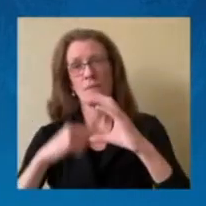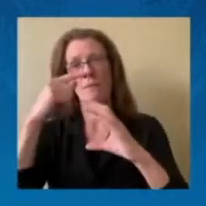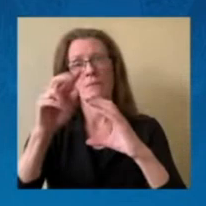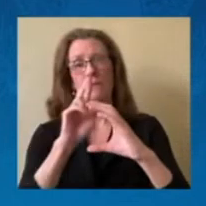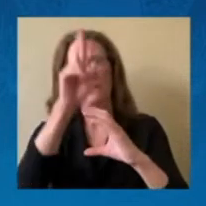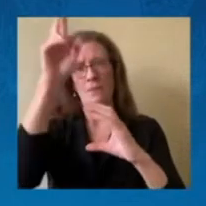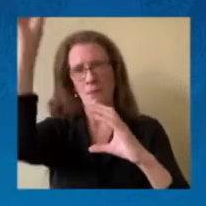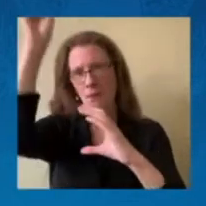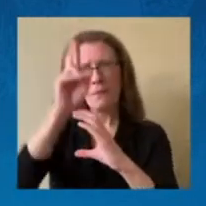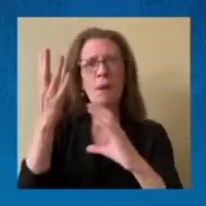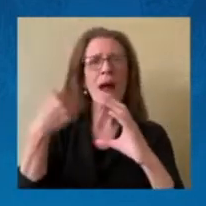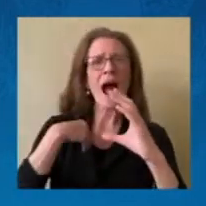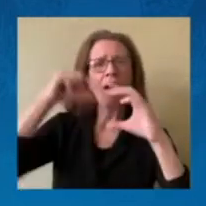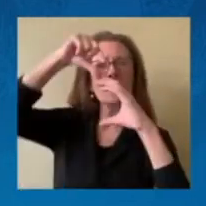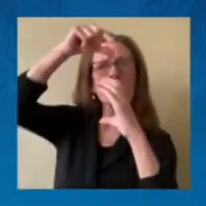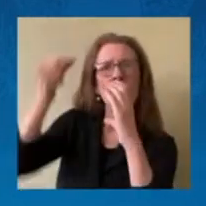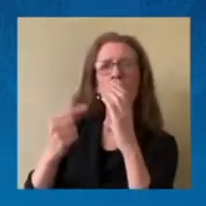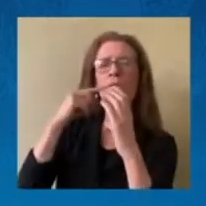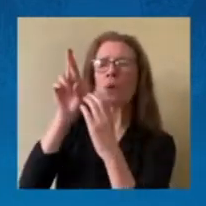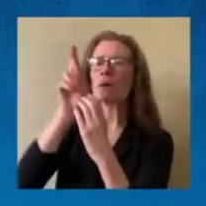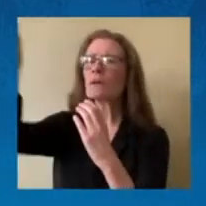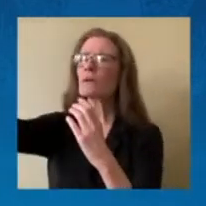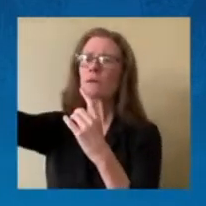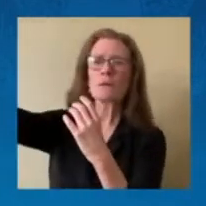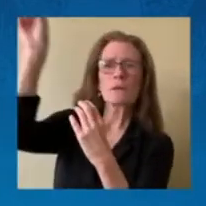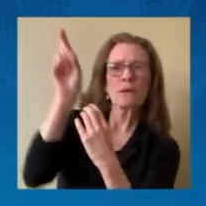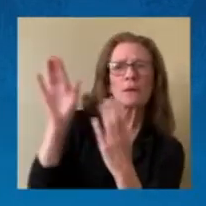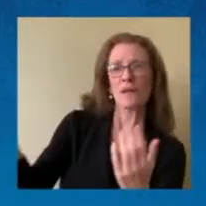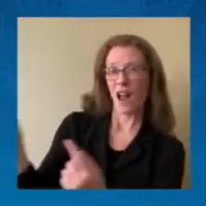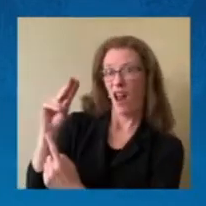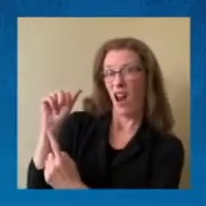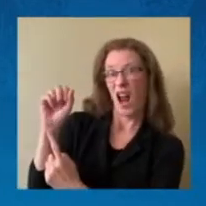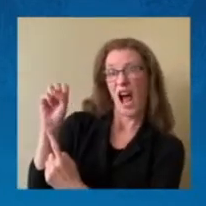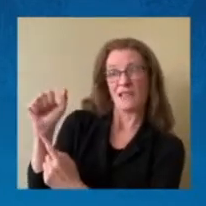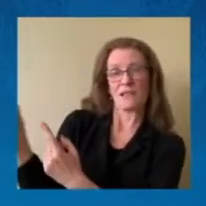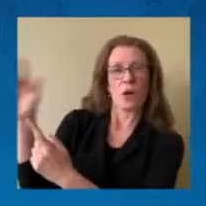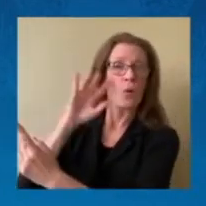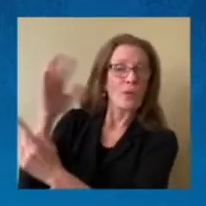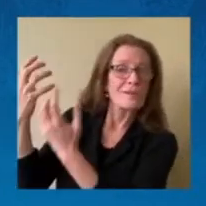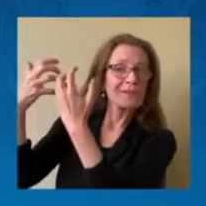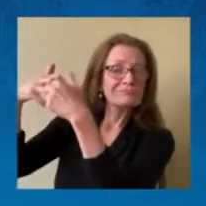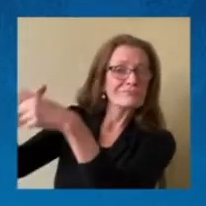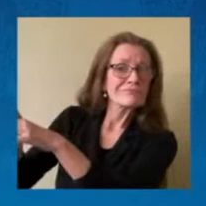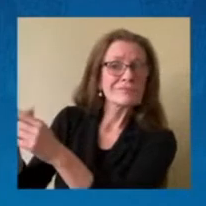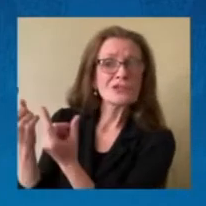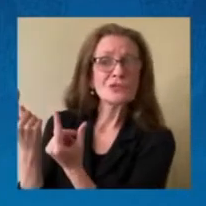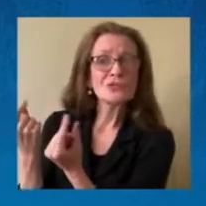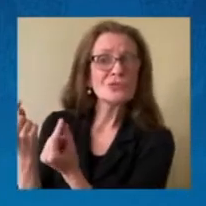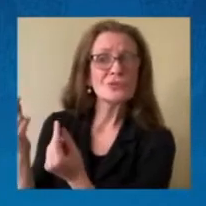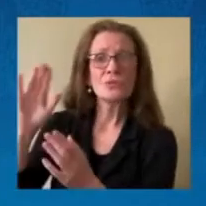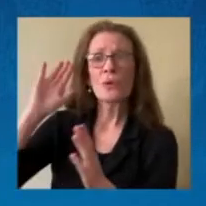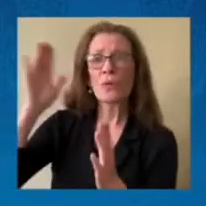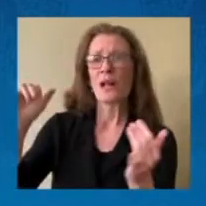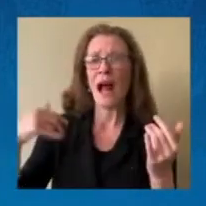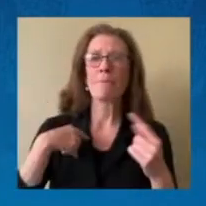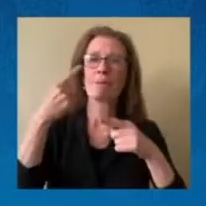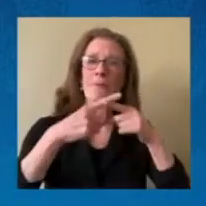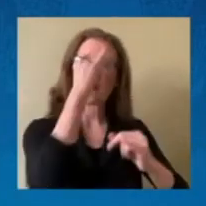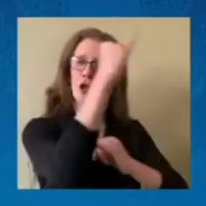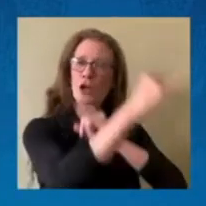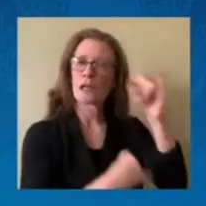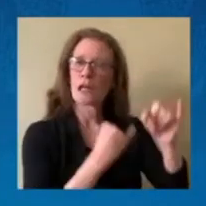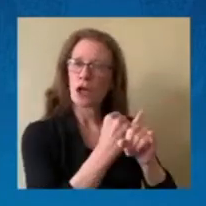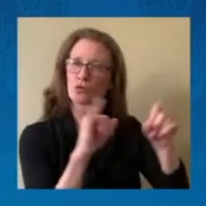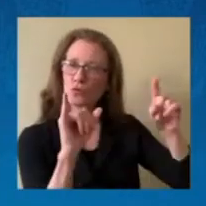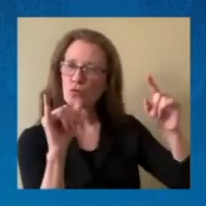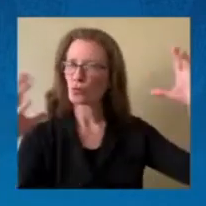inform that regulation. And throughout the process, we're harmonizing with international entities through the interagency space degree coordinating